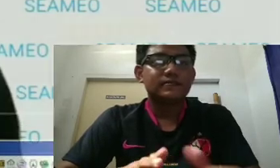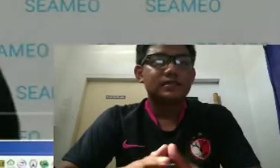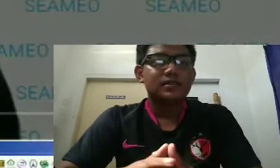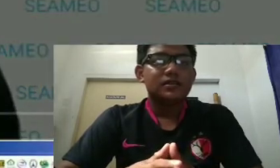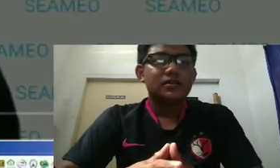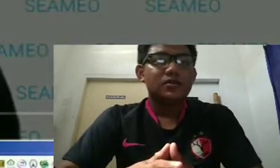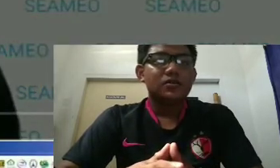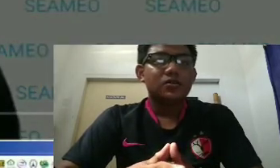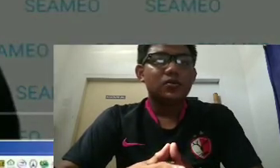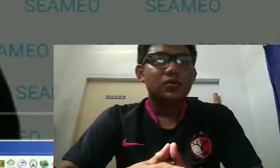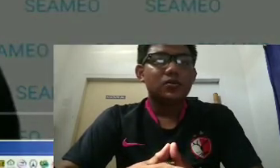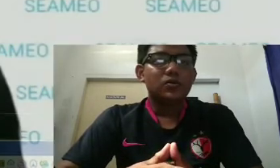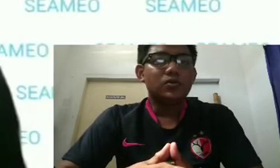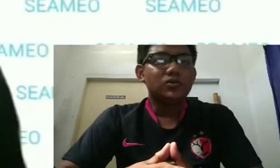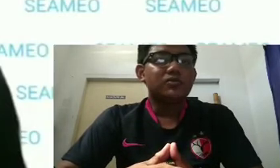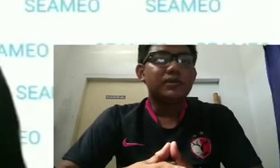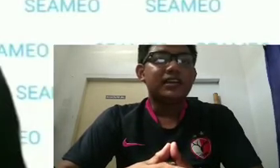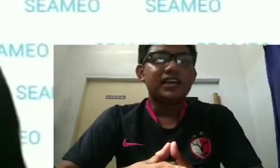We also